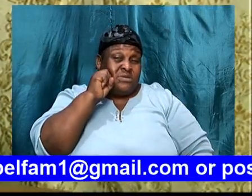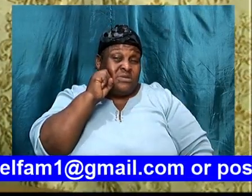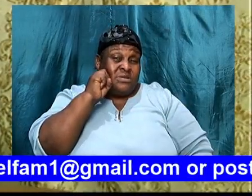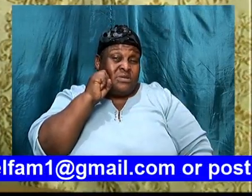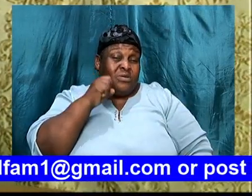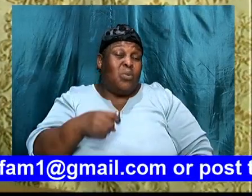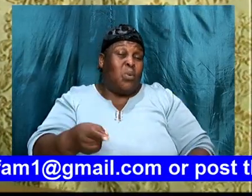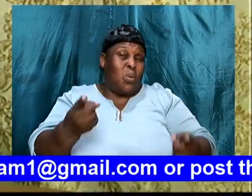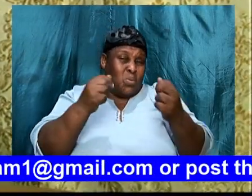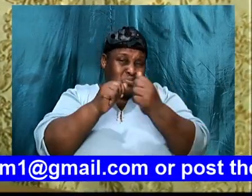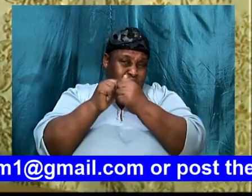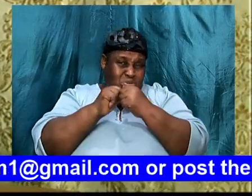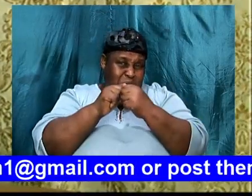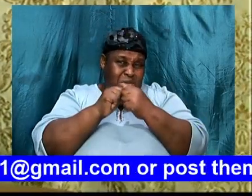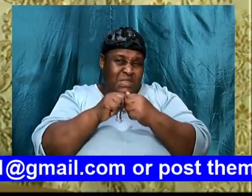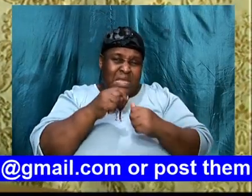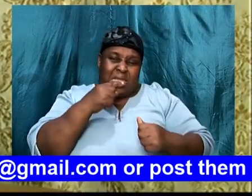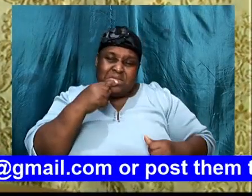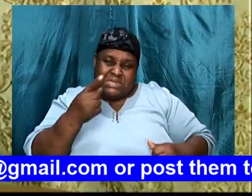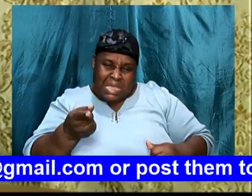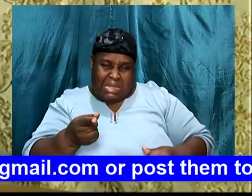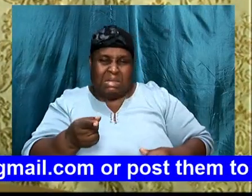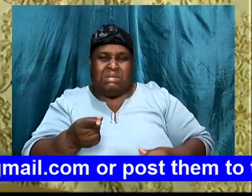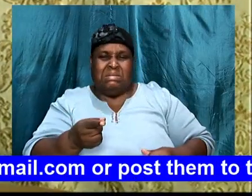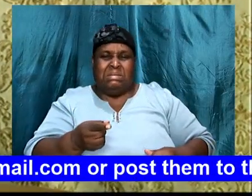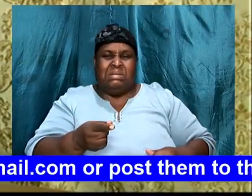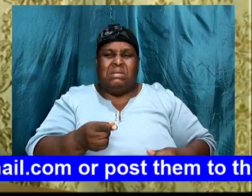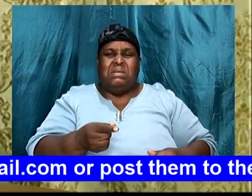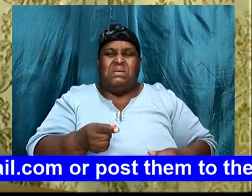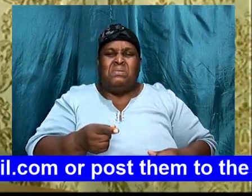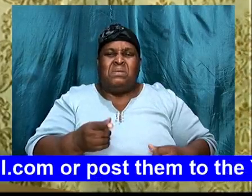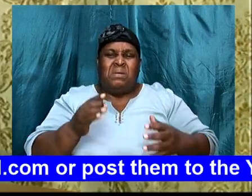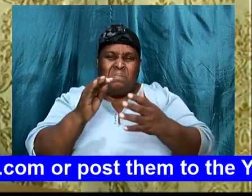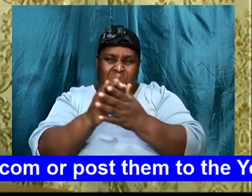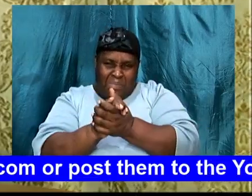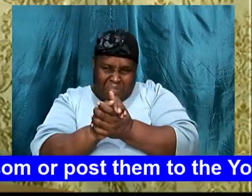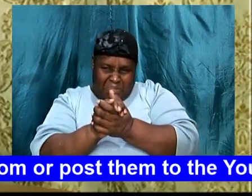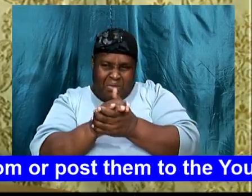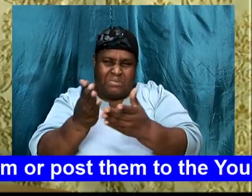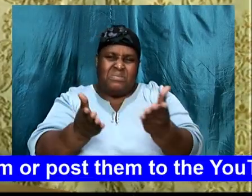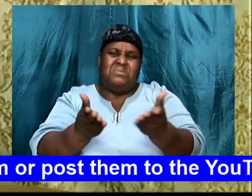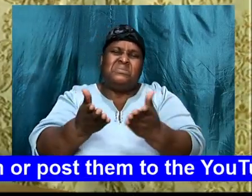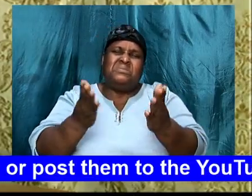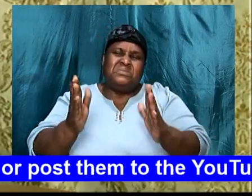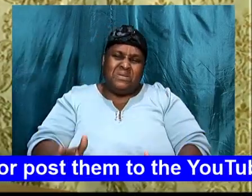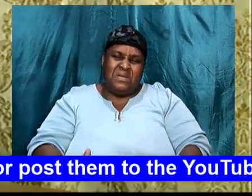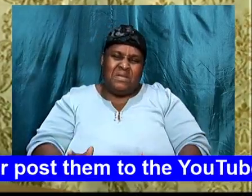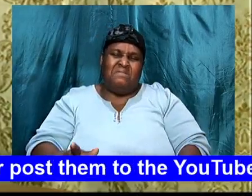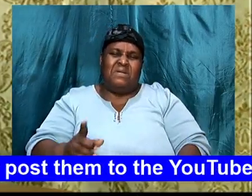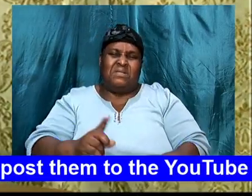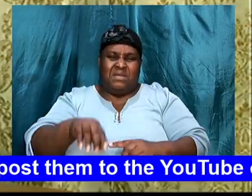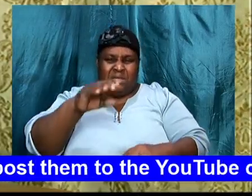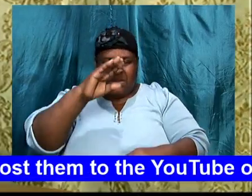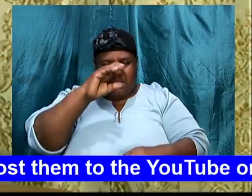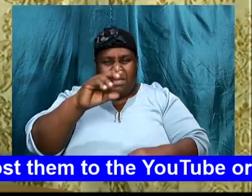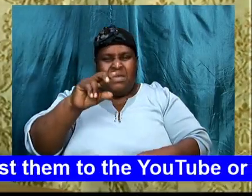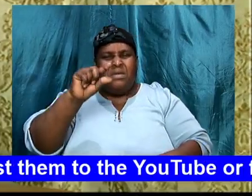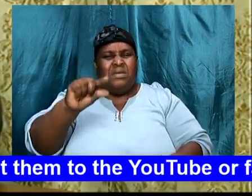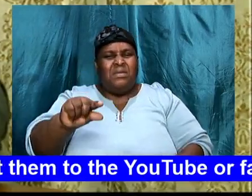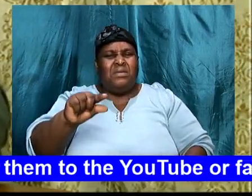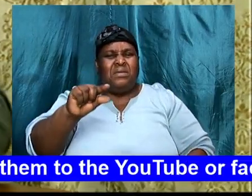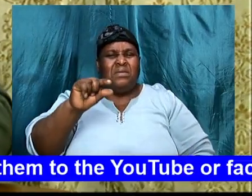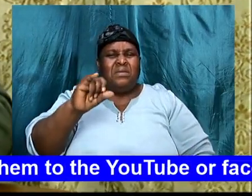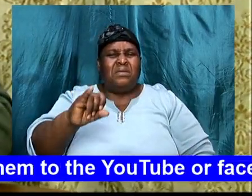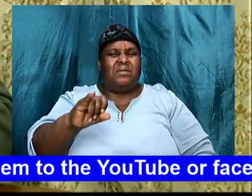came together, said, look here, when, caused you to marry, Agar, and then Ishmael came, it worked together, as a